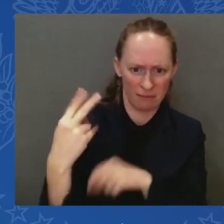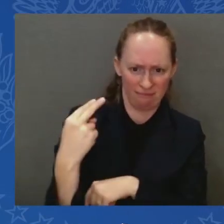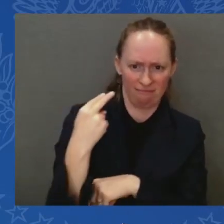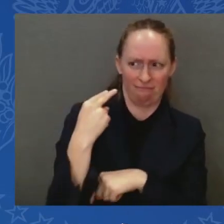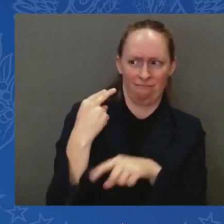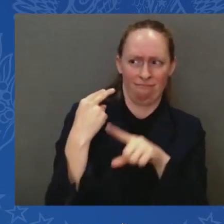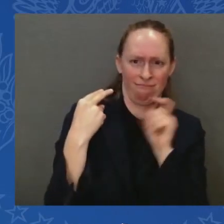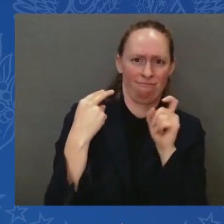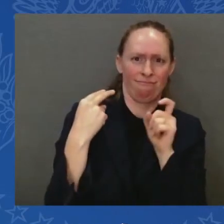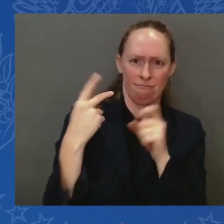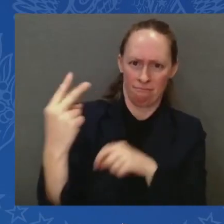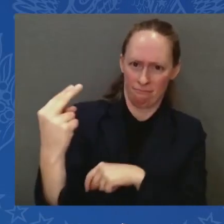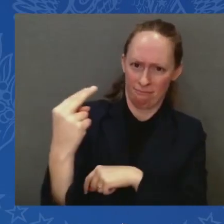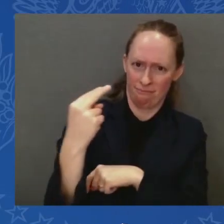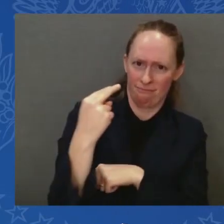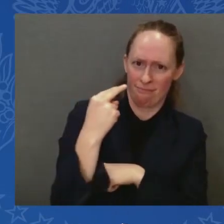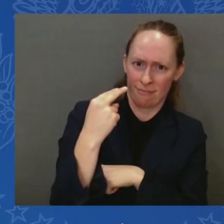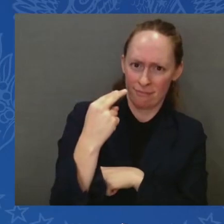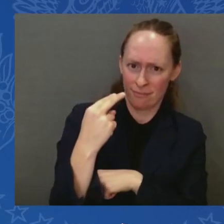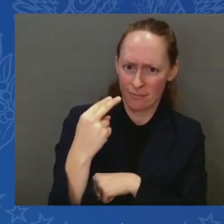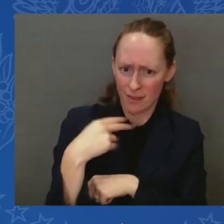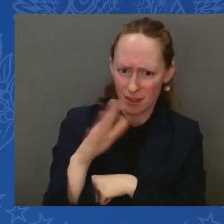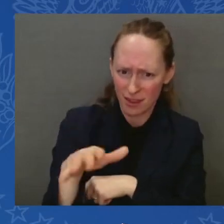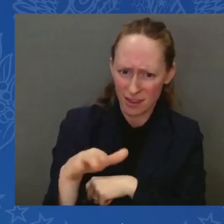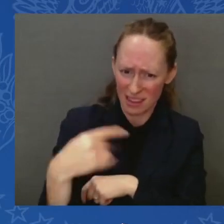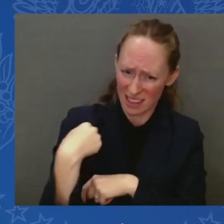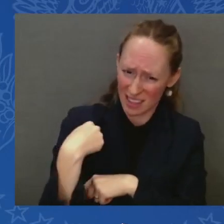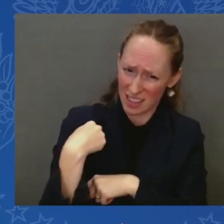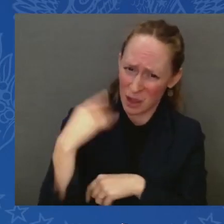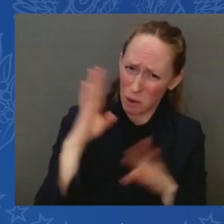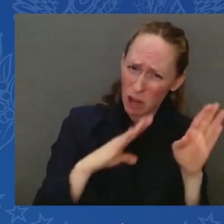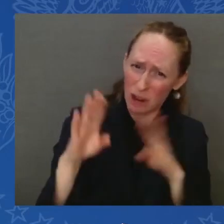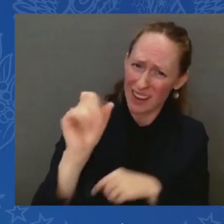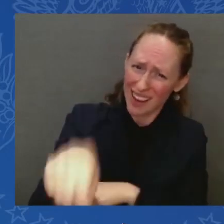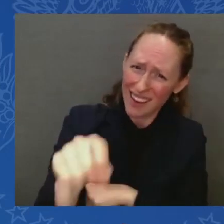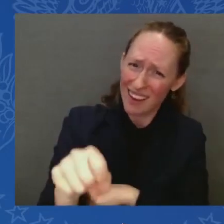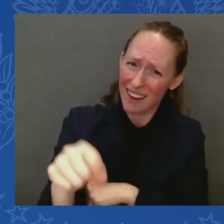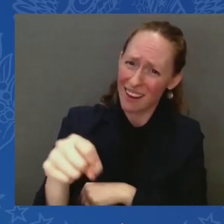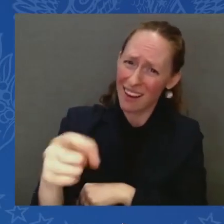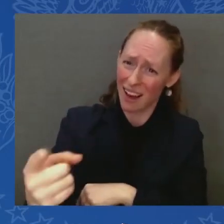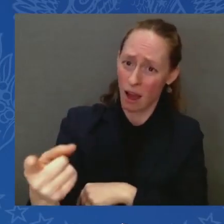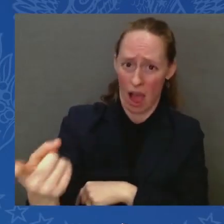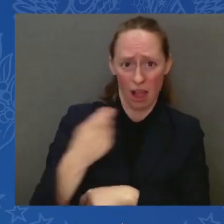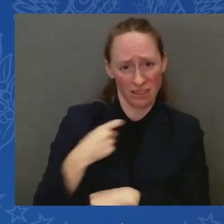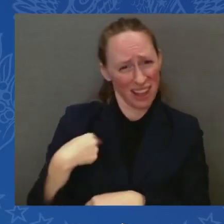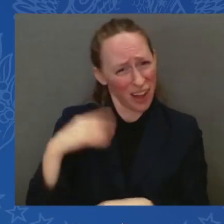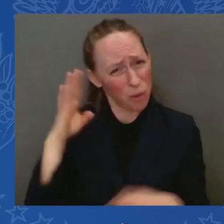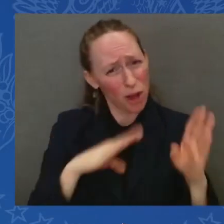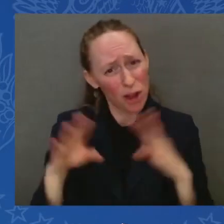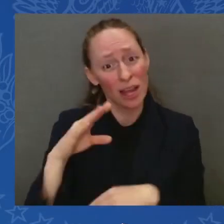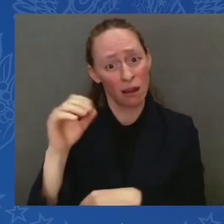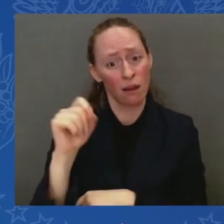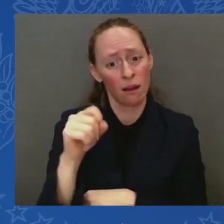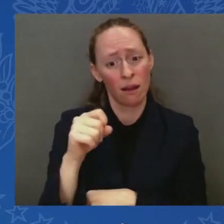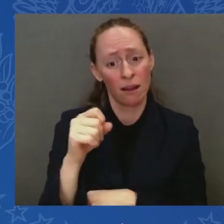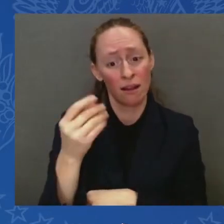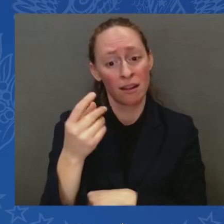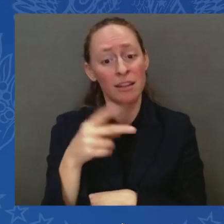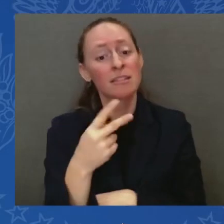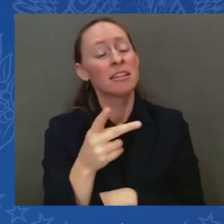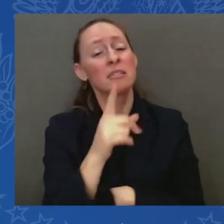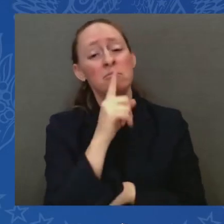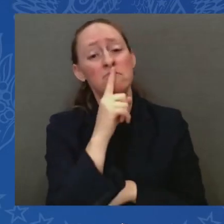worried? Like, of course I'm worried. And she looked at me, and she didn't look. She said, we don't worry, Senator.